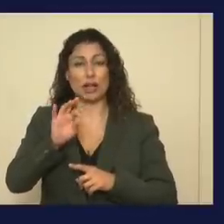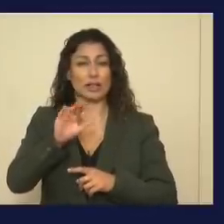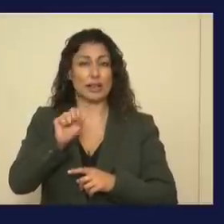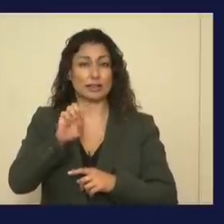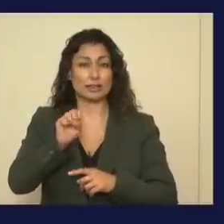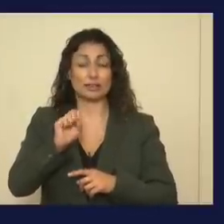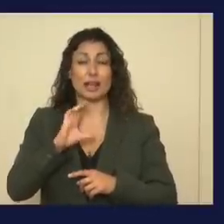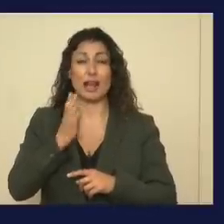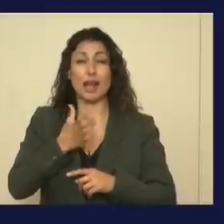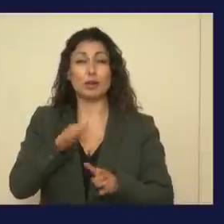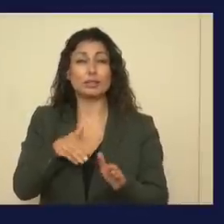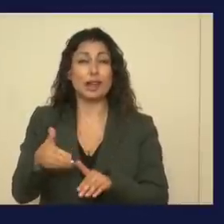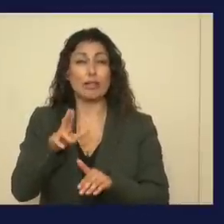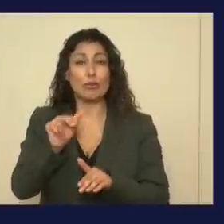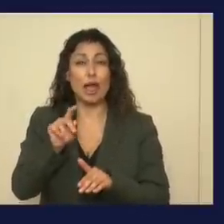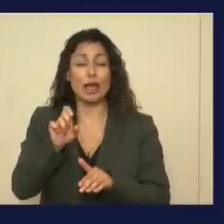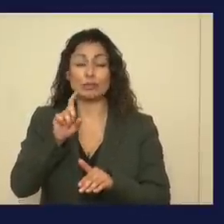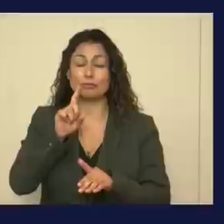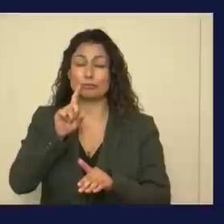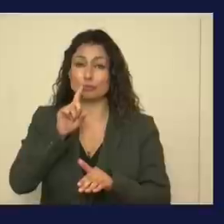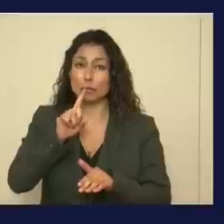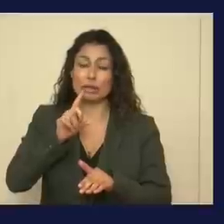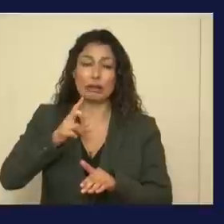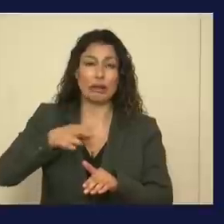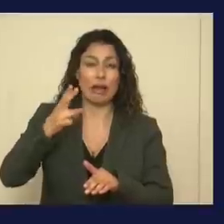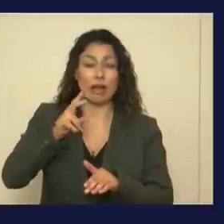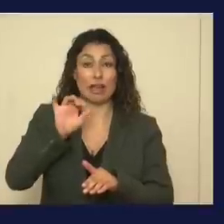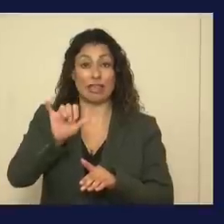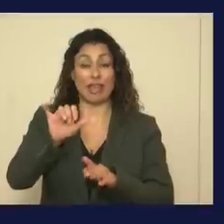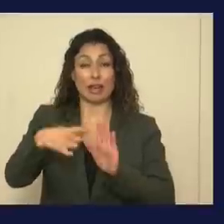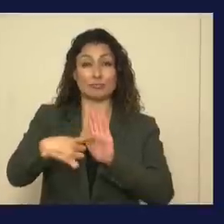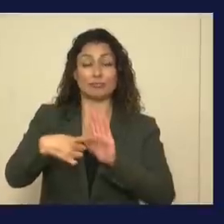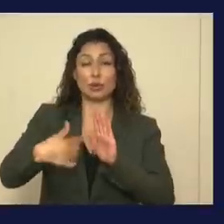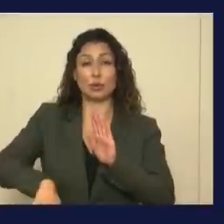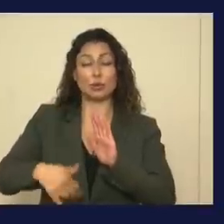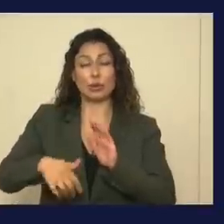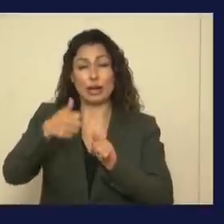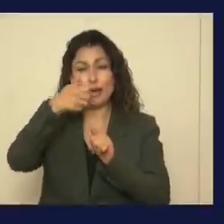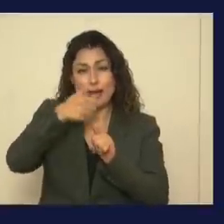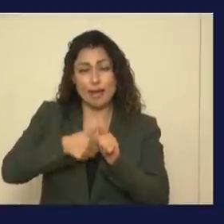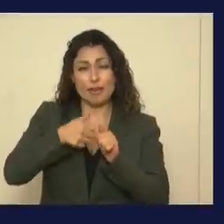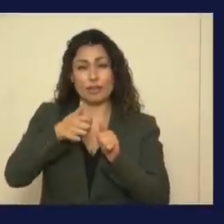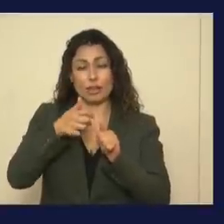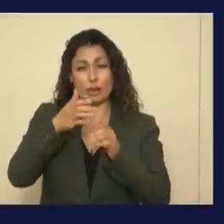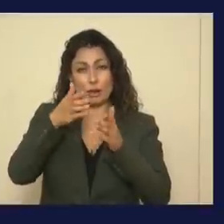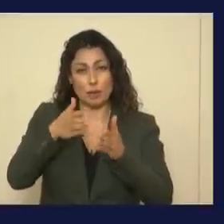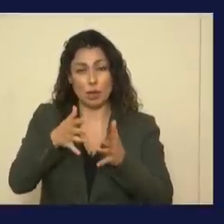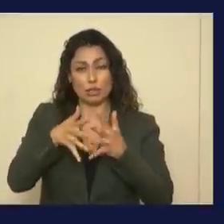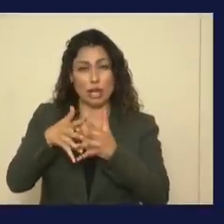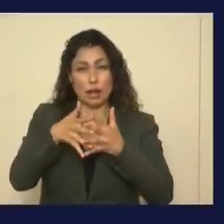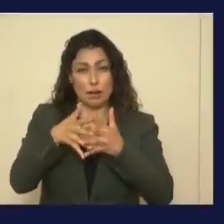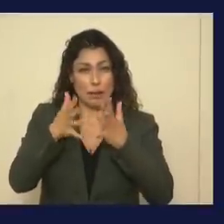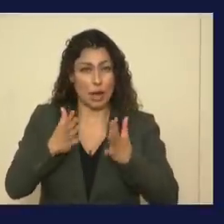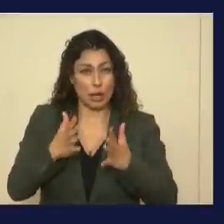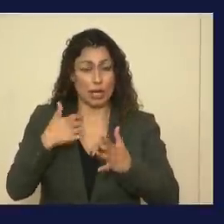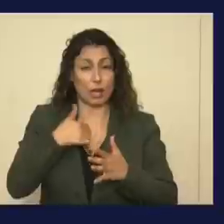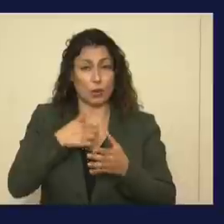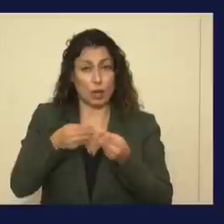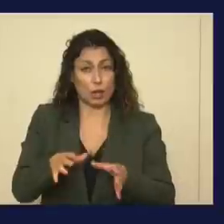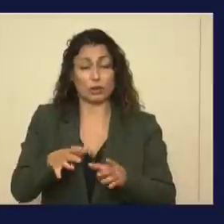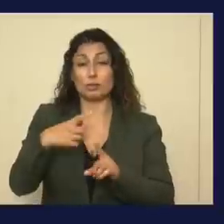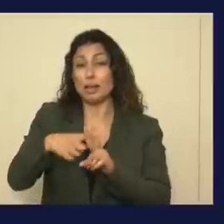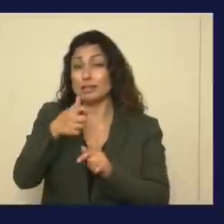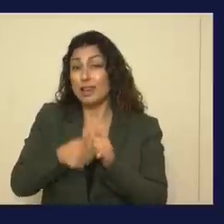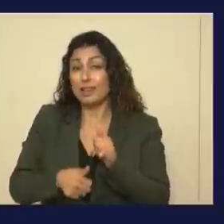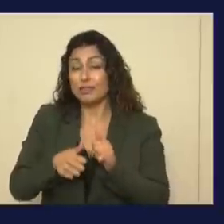is way too high. This is an indication, right, that every single American we lose, every single New Mexican